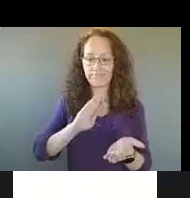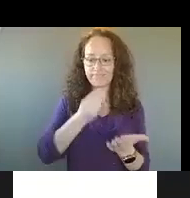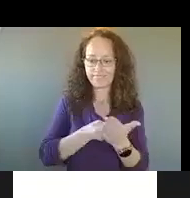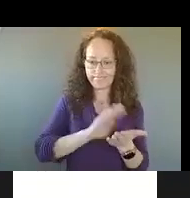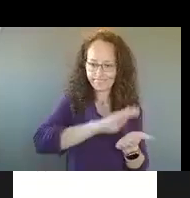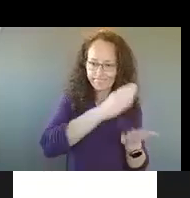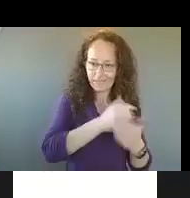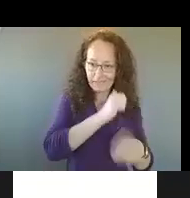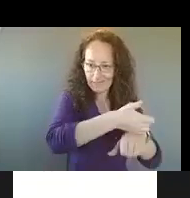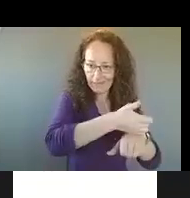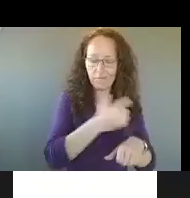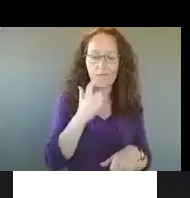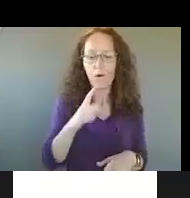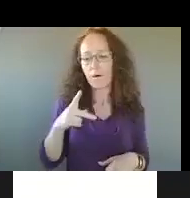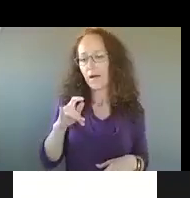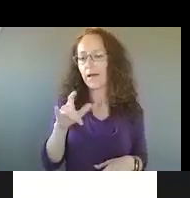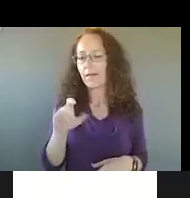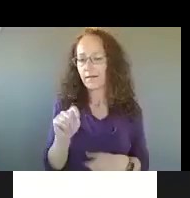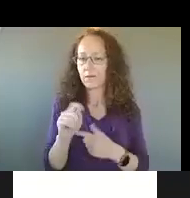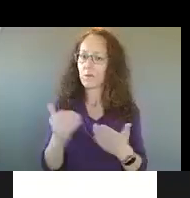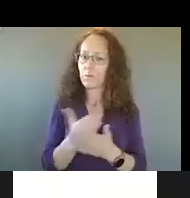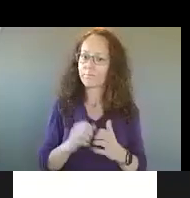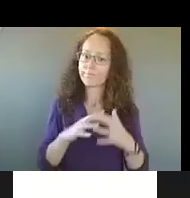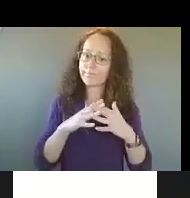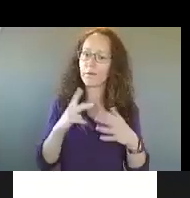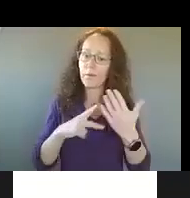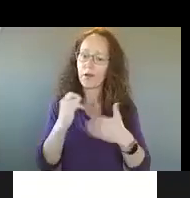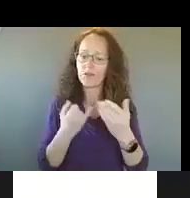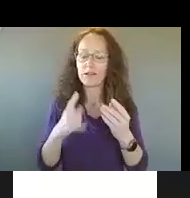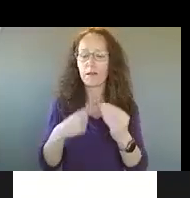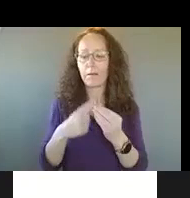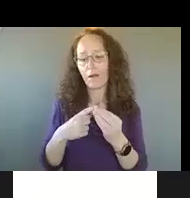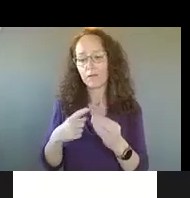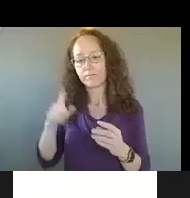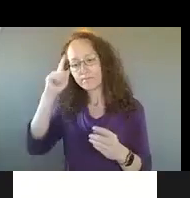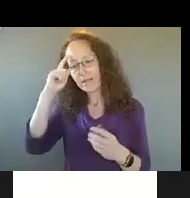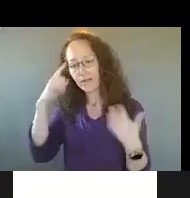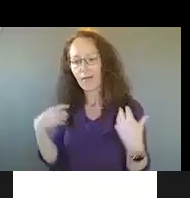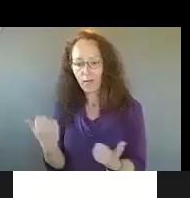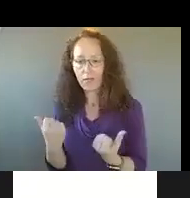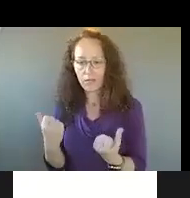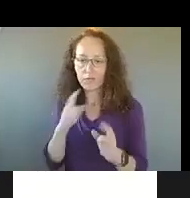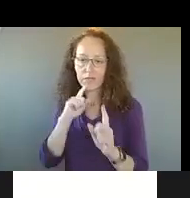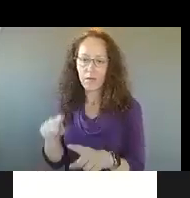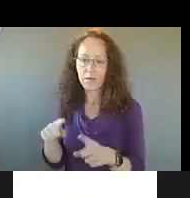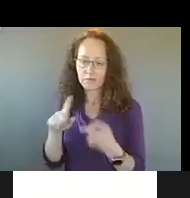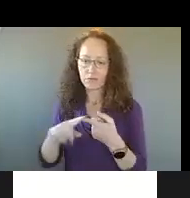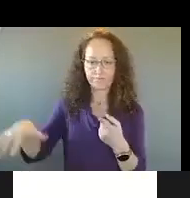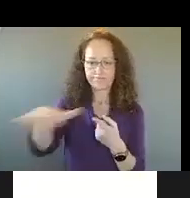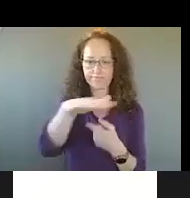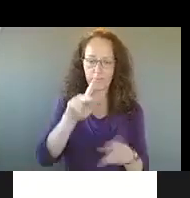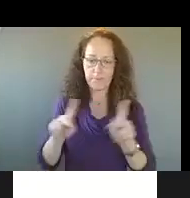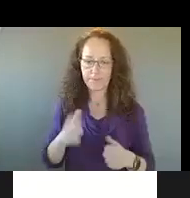around civilian mental health response. And that will be evolving